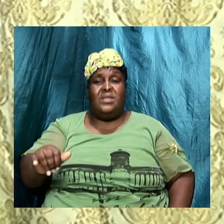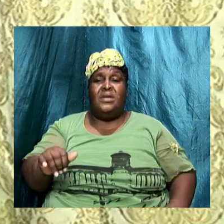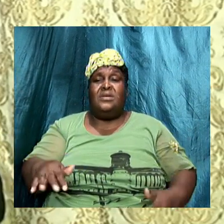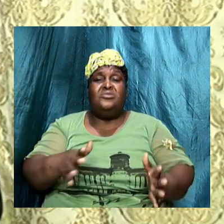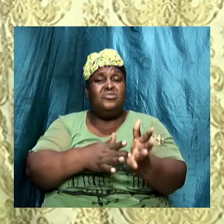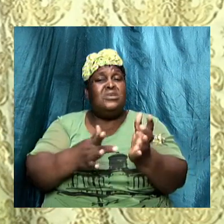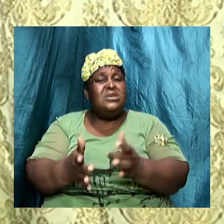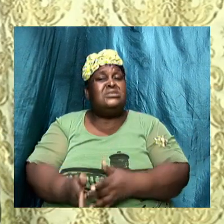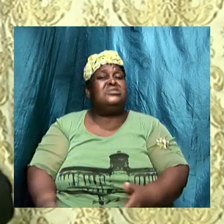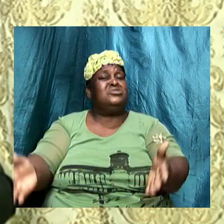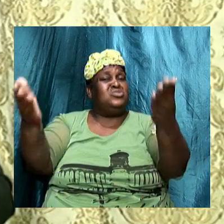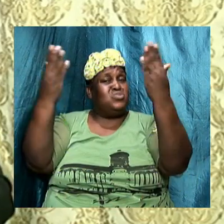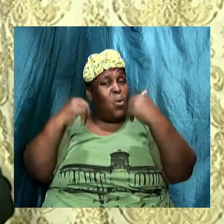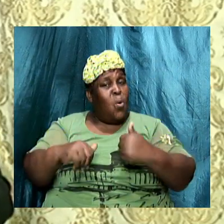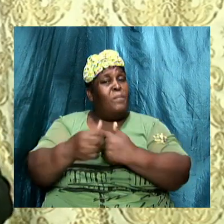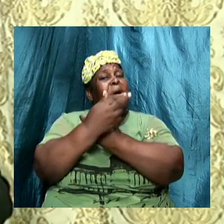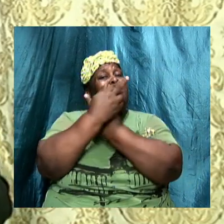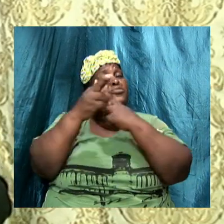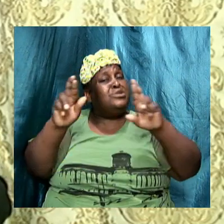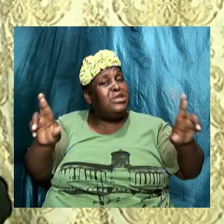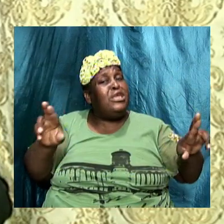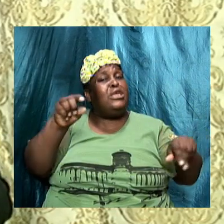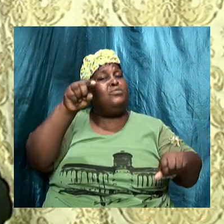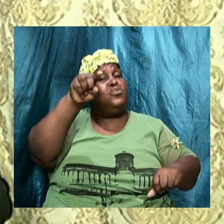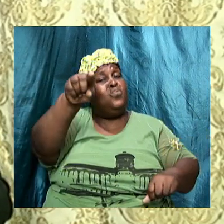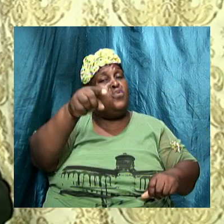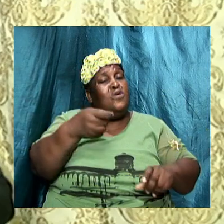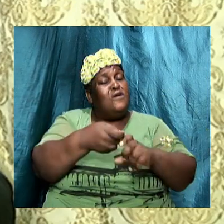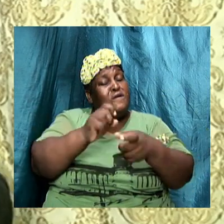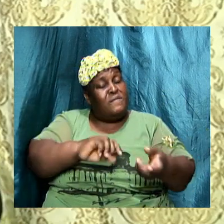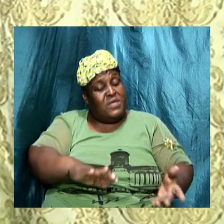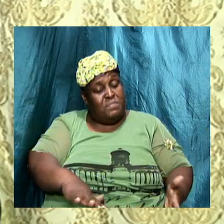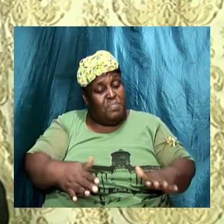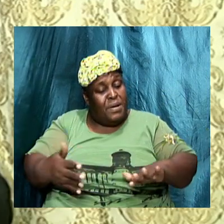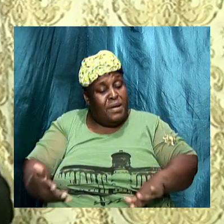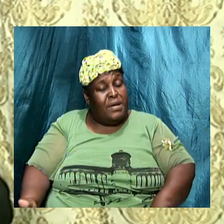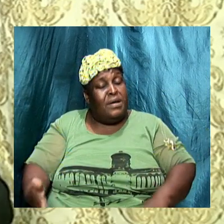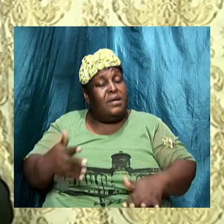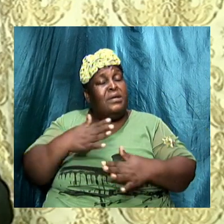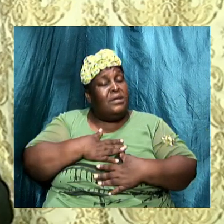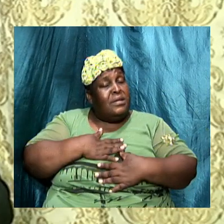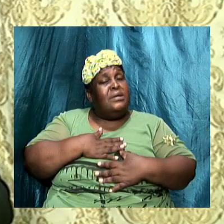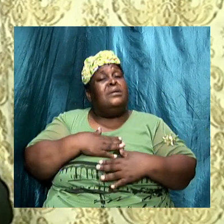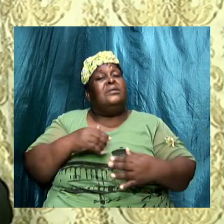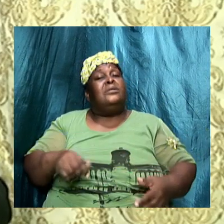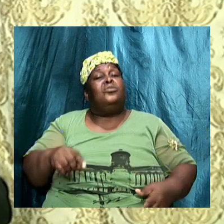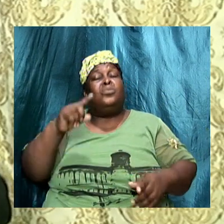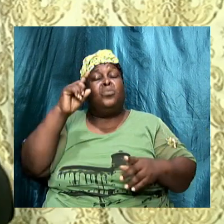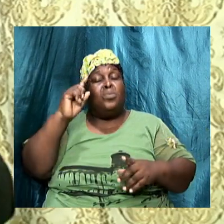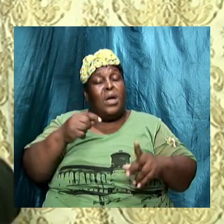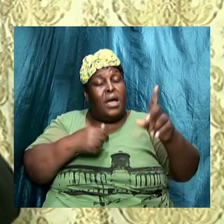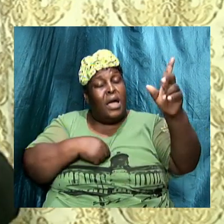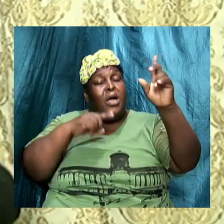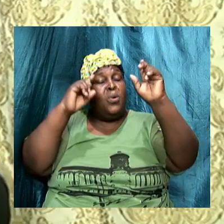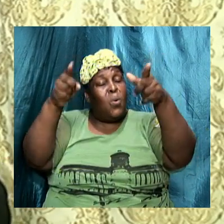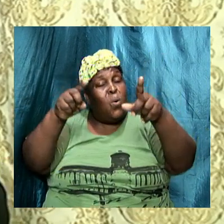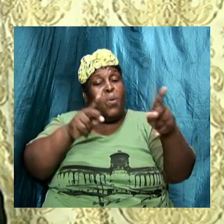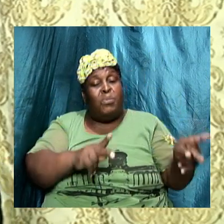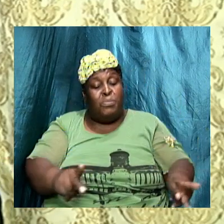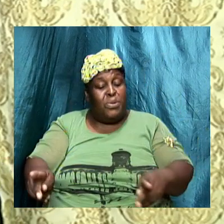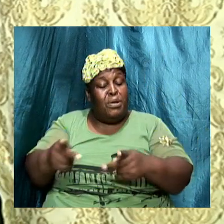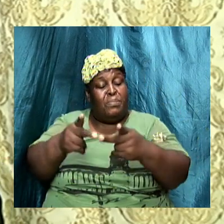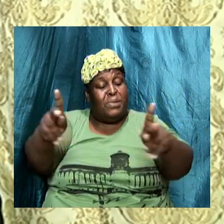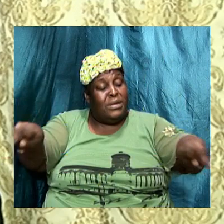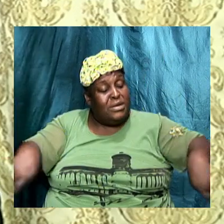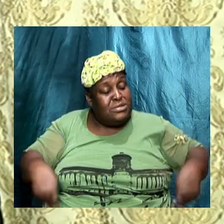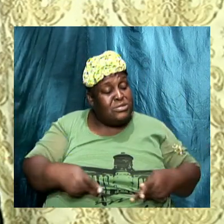to come and redeem you from this body of death I have gone to prepare a place for you that where I